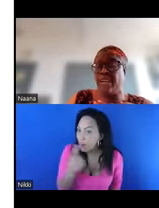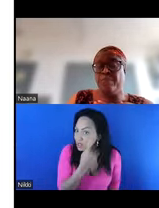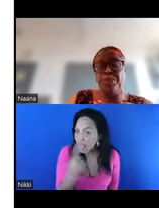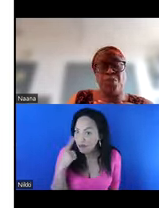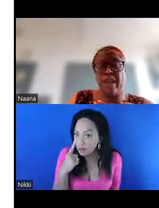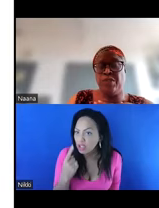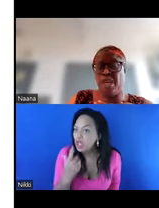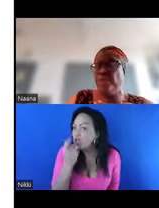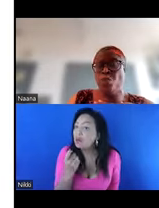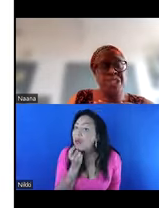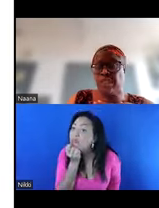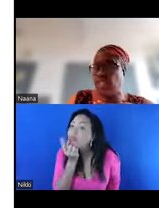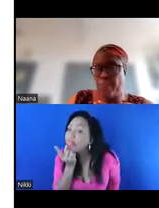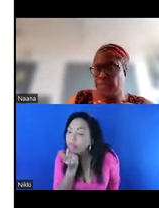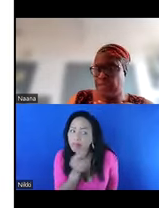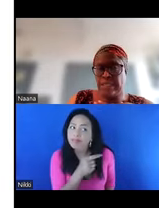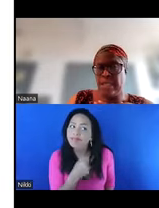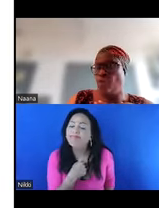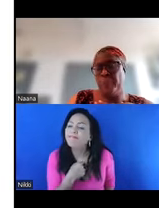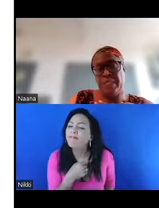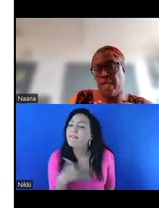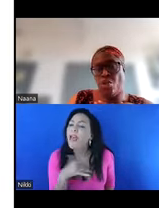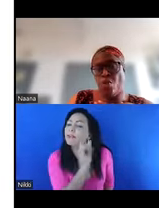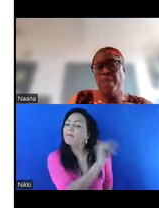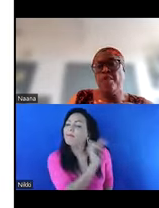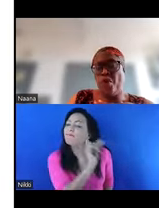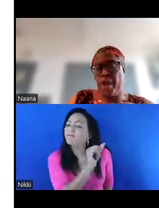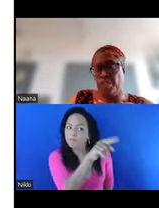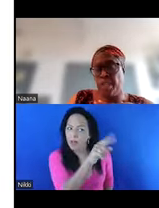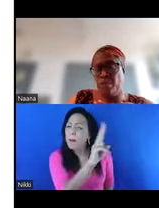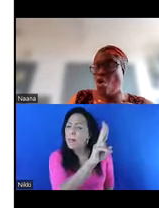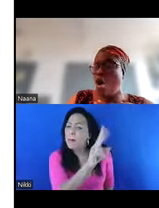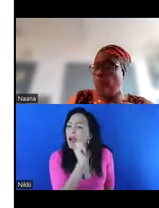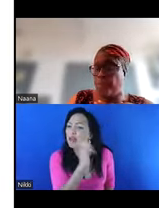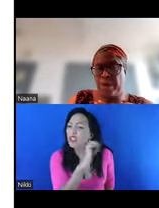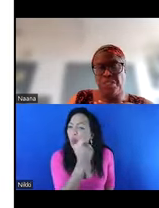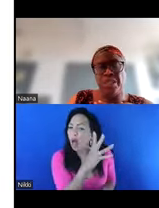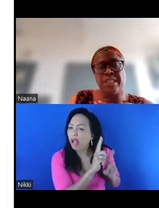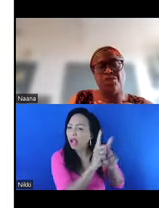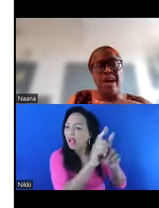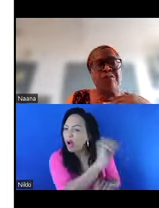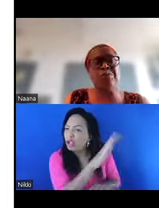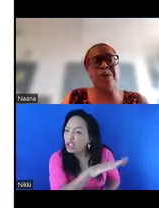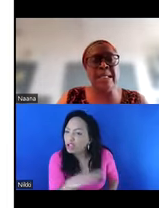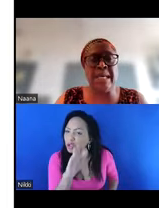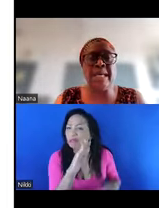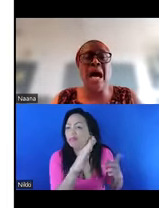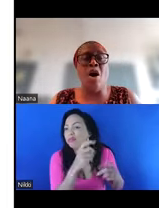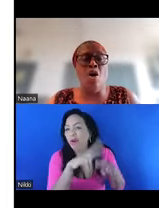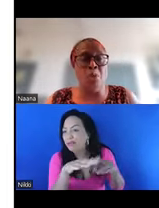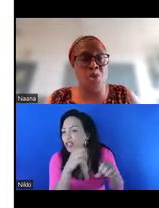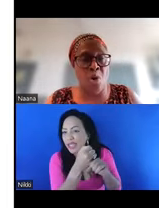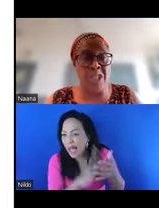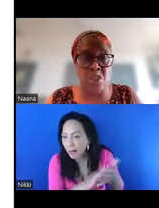the parents have been through FGM. We just suspect that this girl will be taken home for FGM. So all preparations and travel related